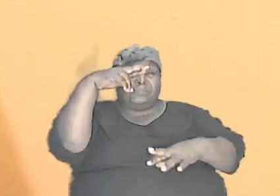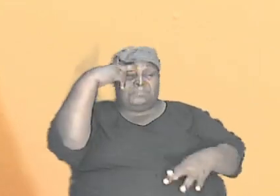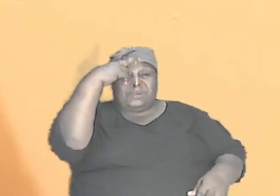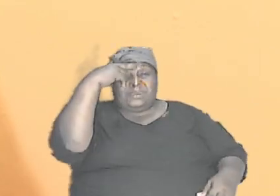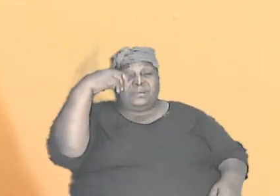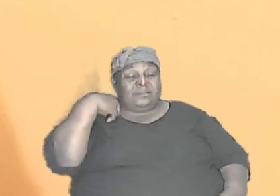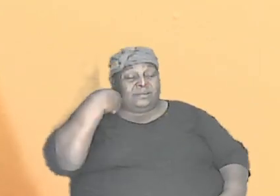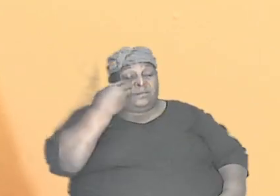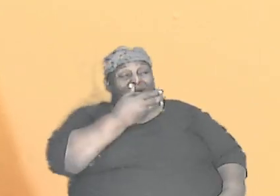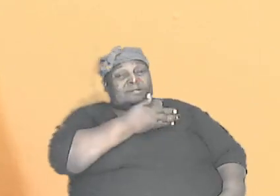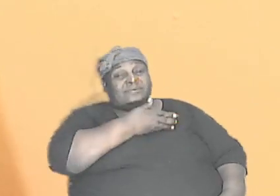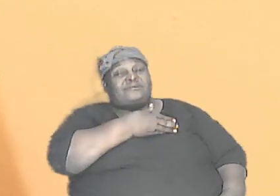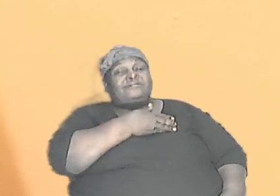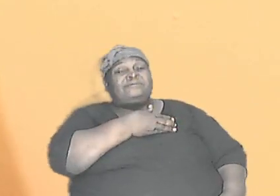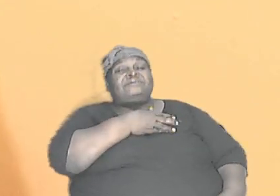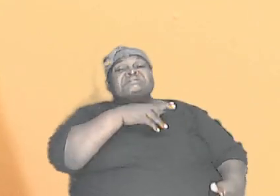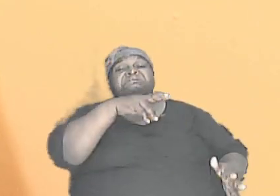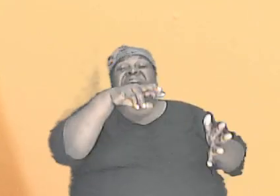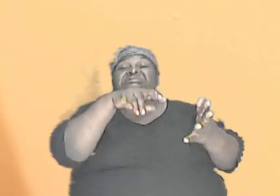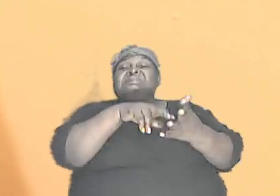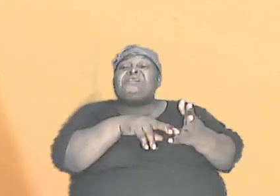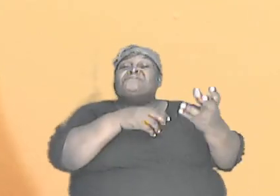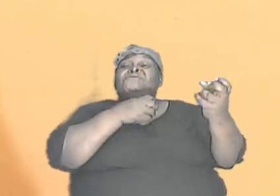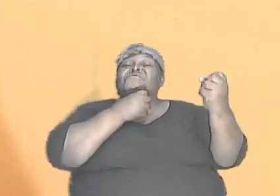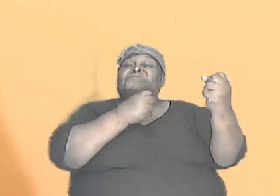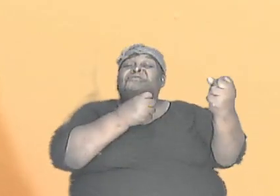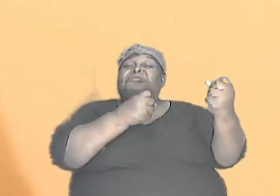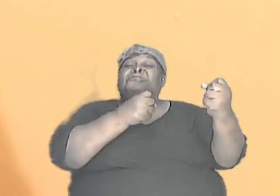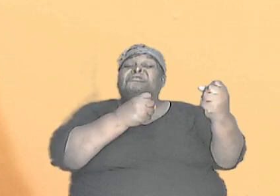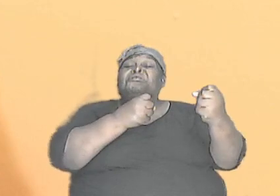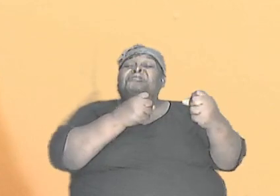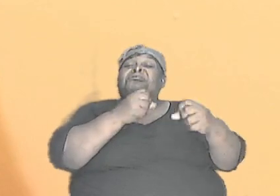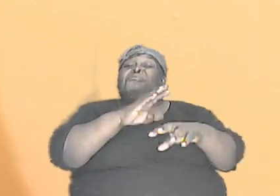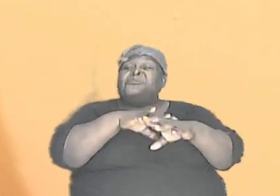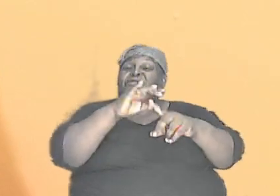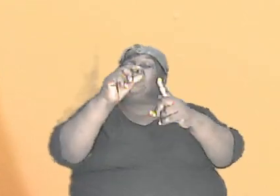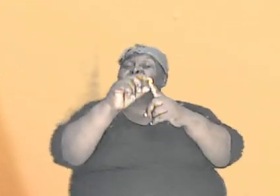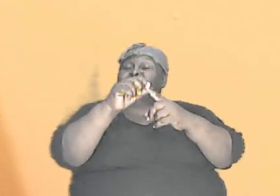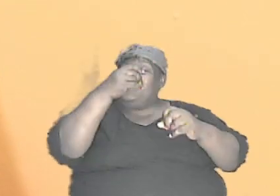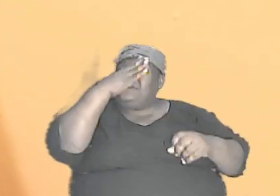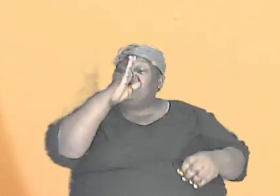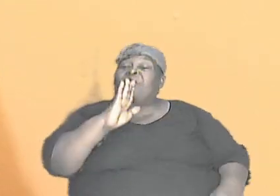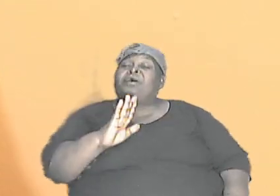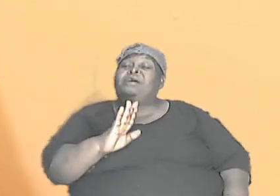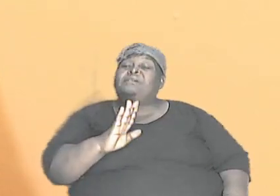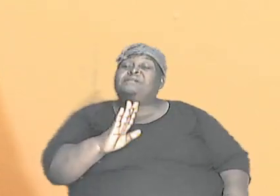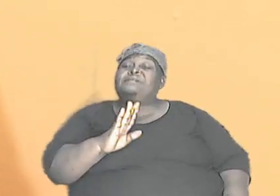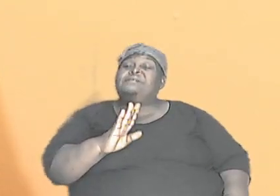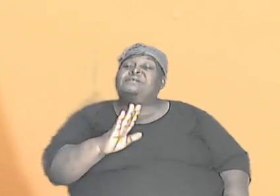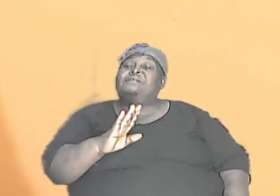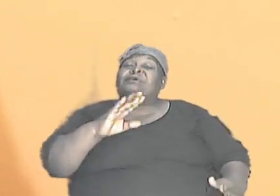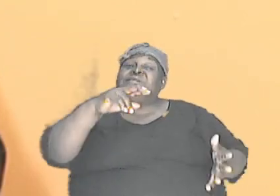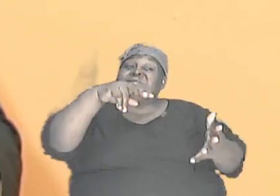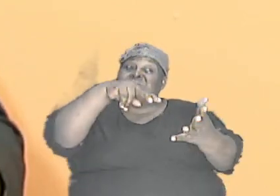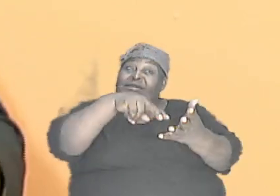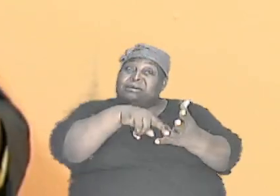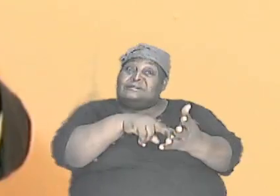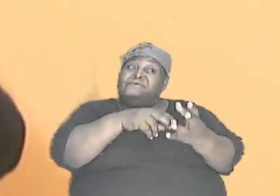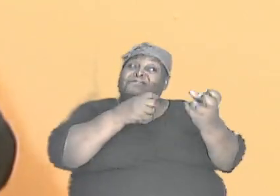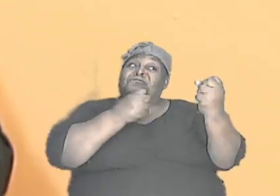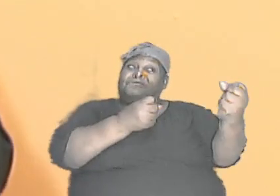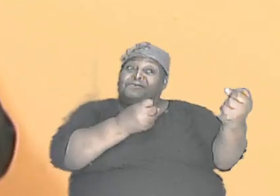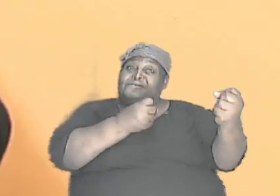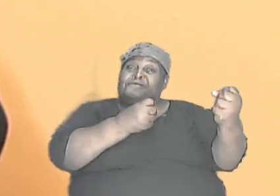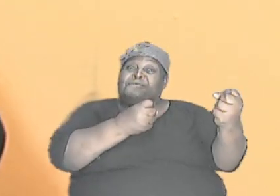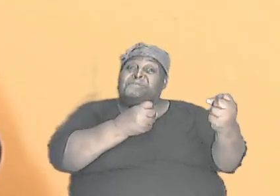to stand solidly on the word of Almighty God. Stand solidly on